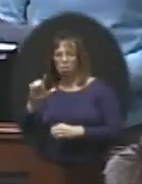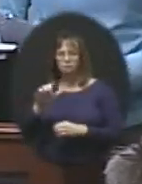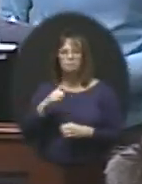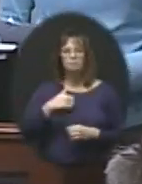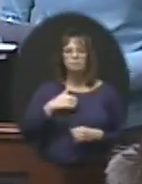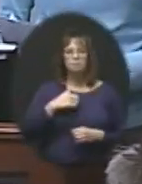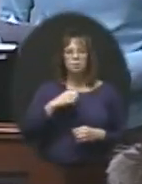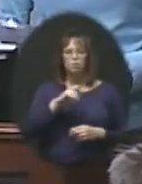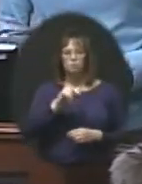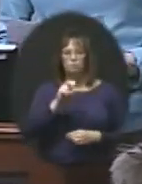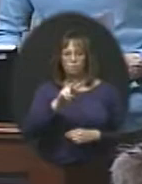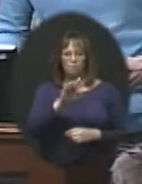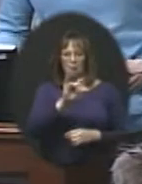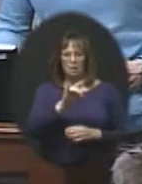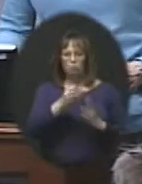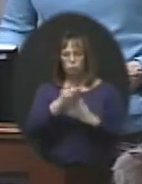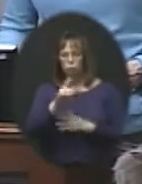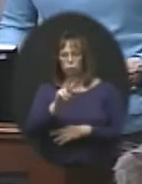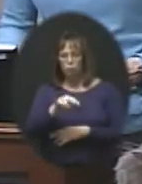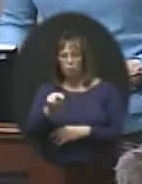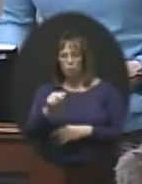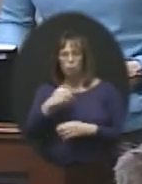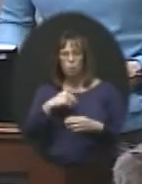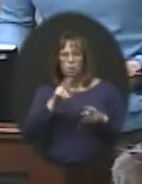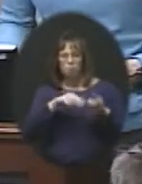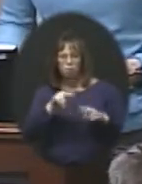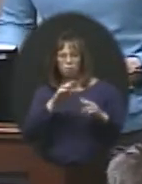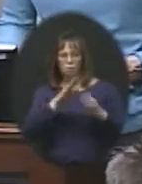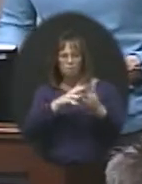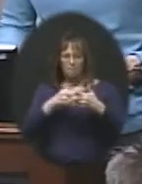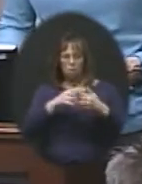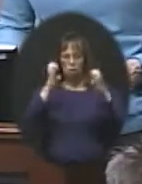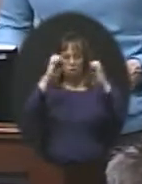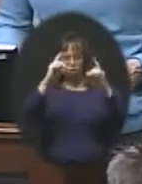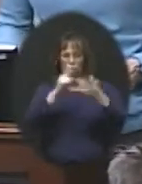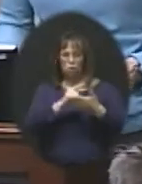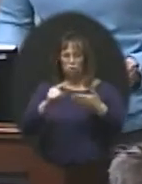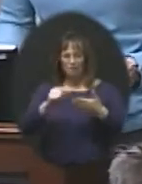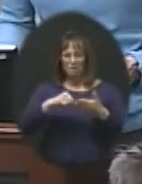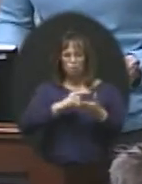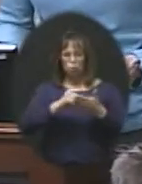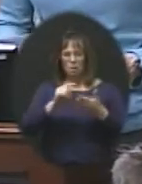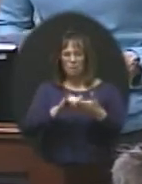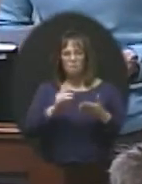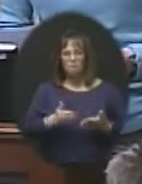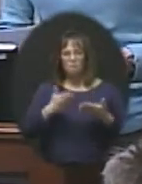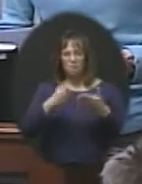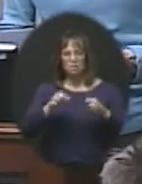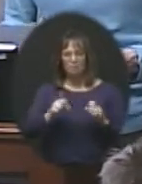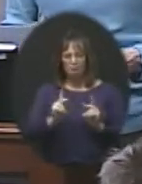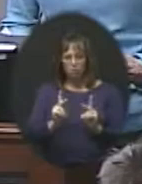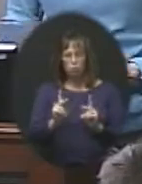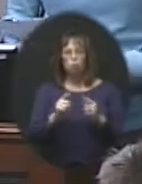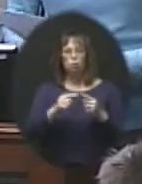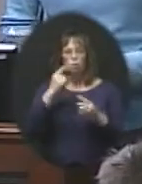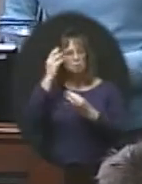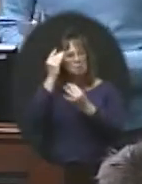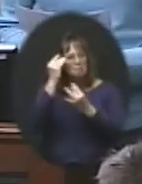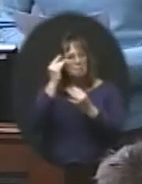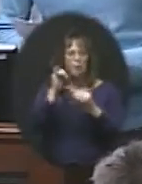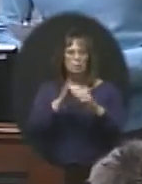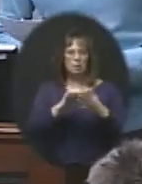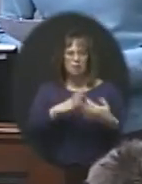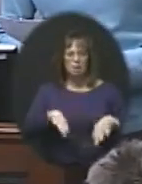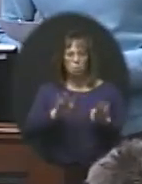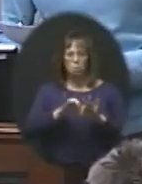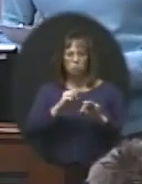November 18th through the 22nd, we observe American Education Week. This is a week that provides us the opportunity to think about the importance